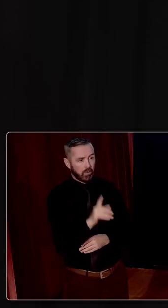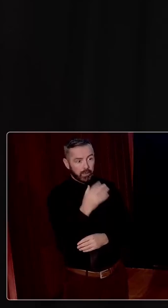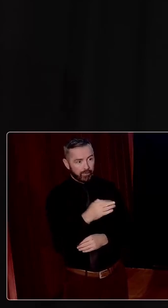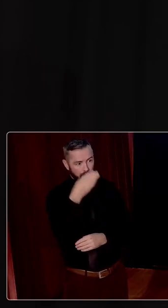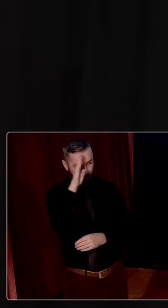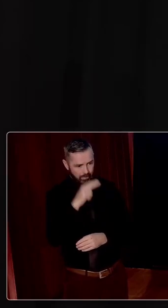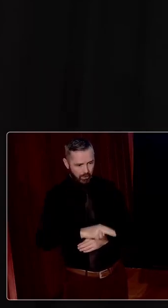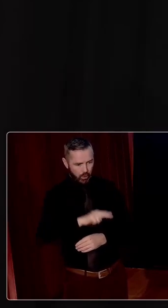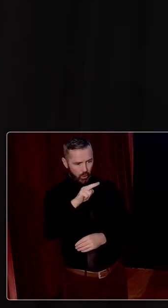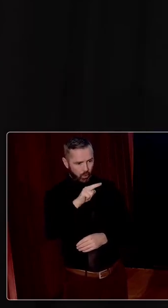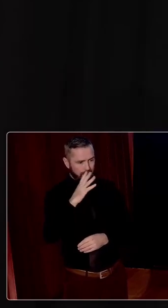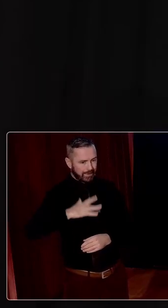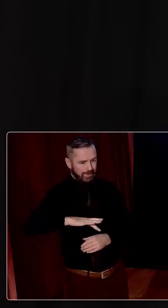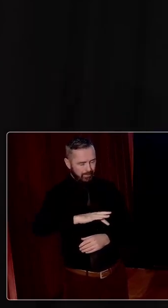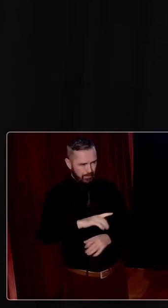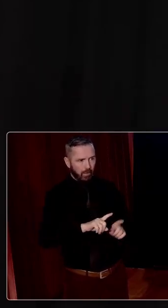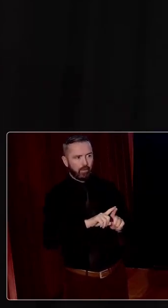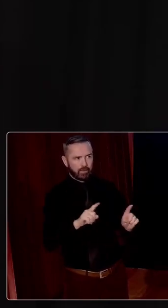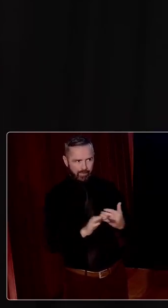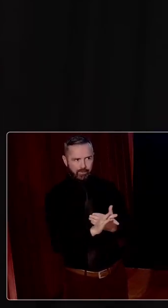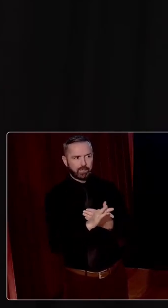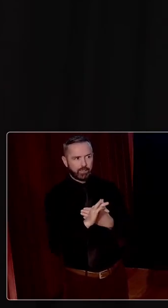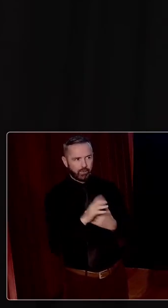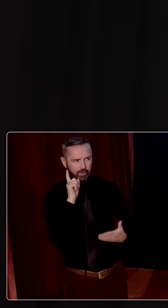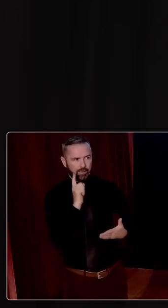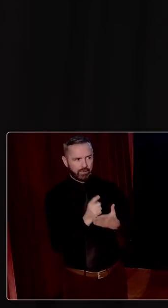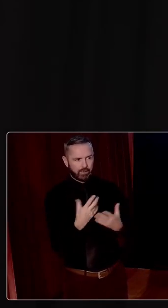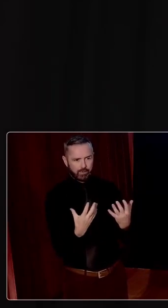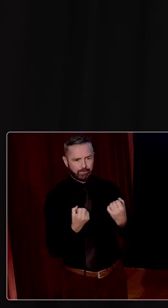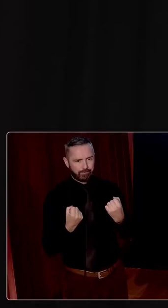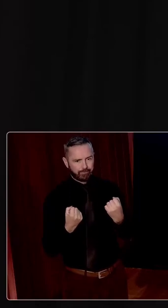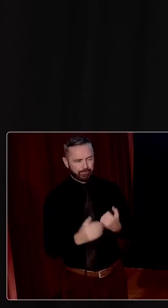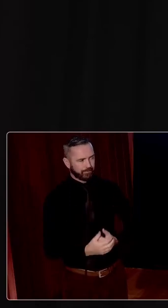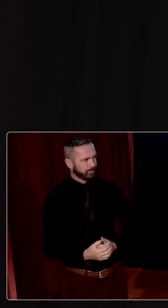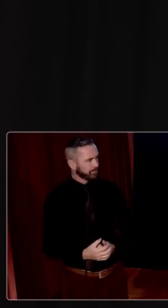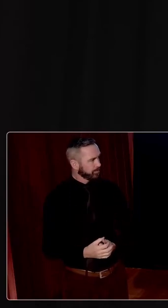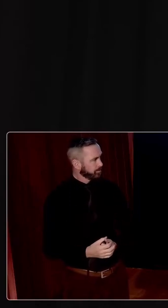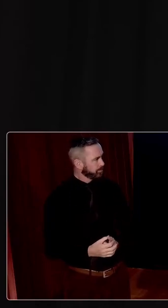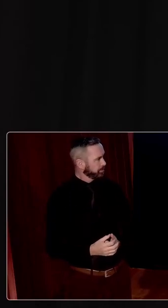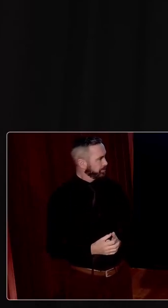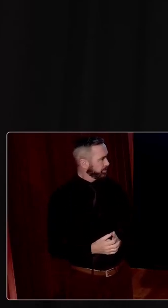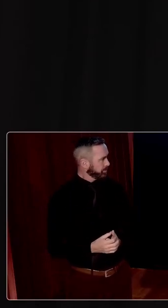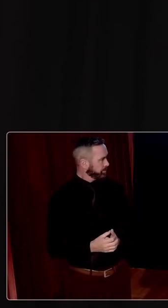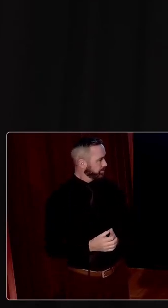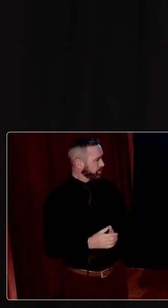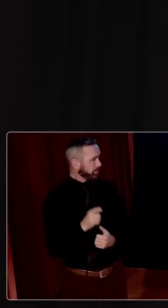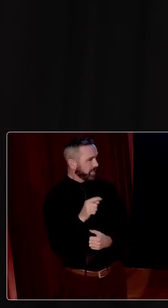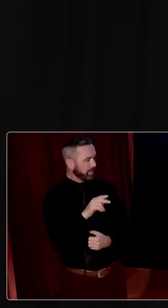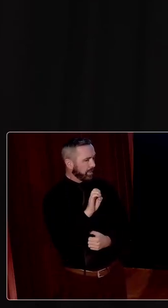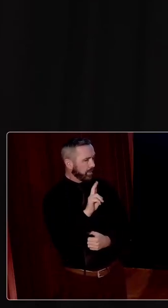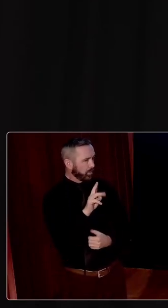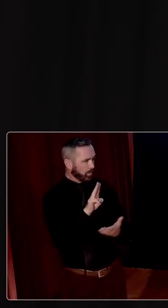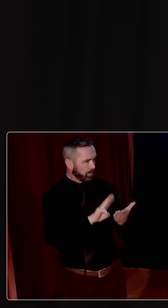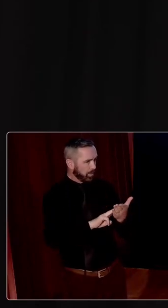we would have had a very different security decision to take. And it was EU membership in